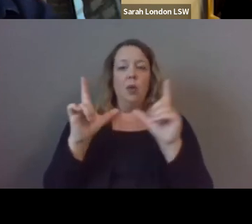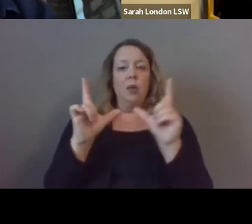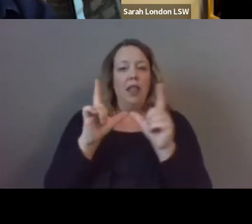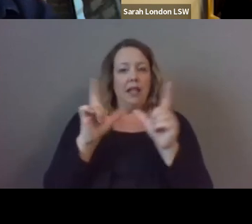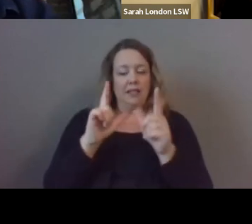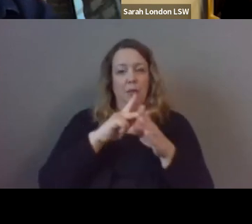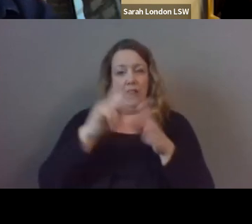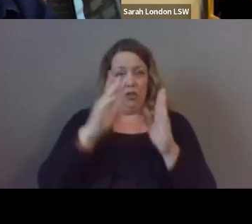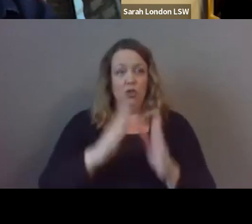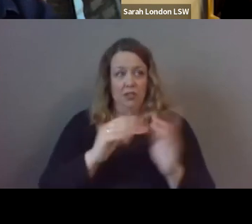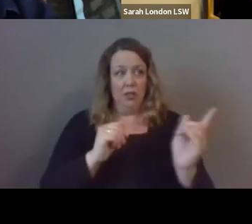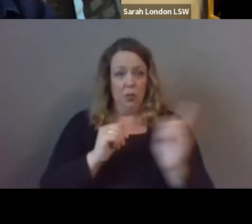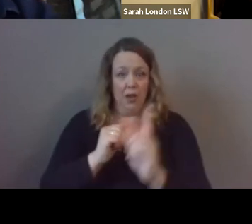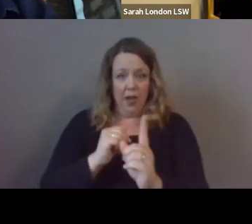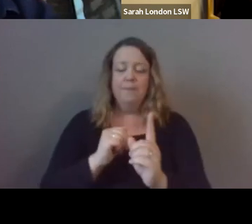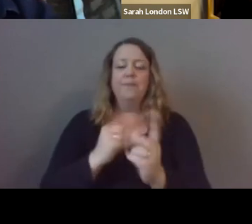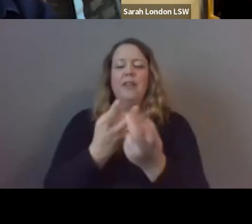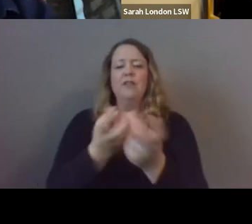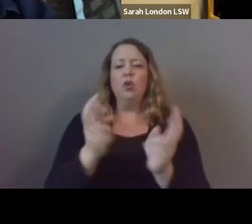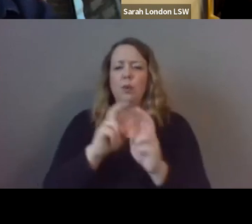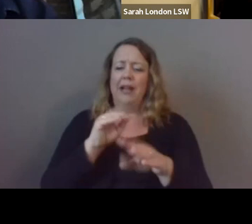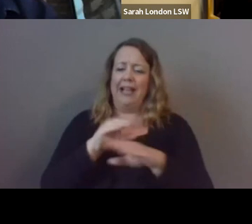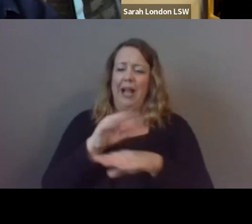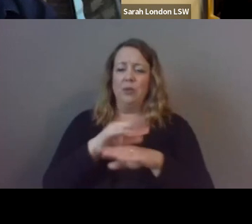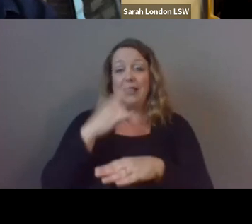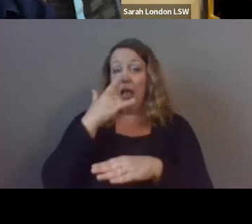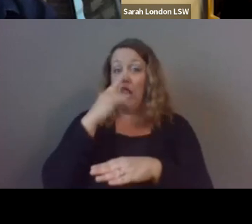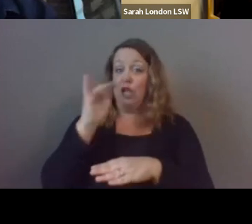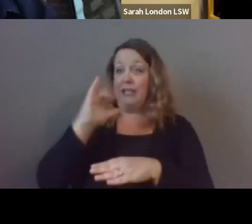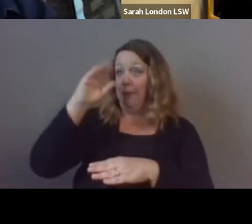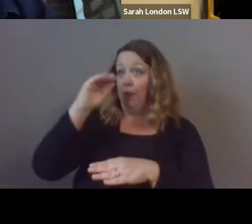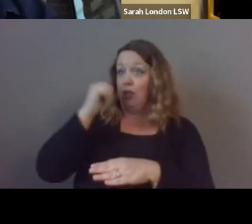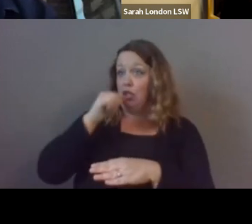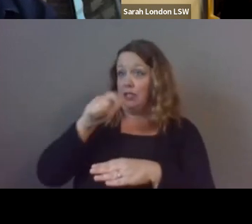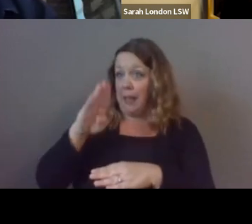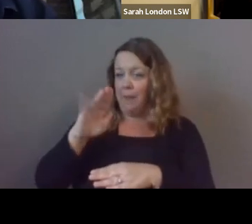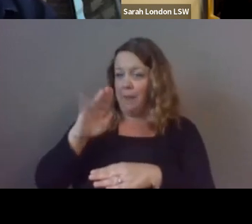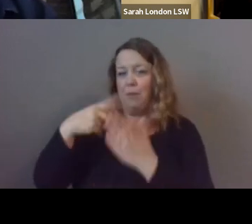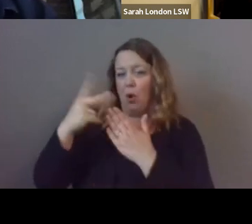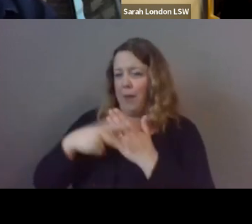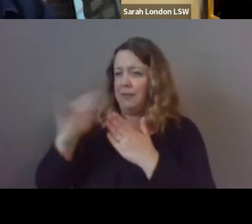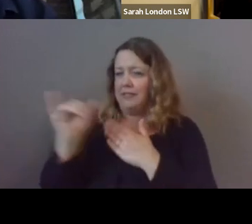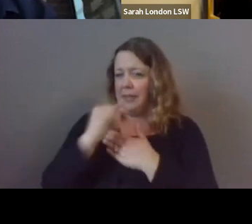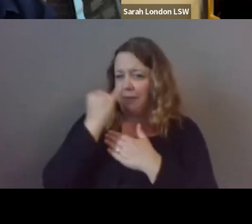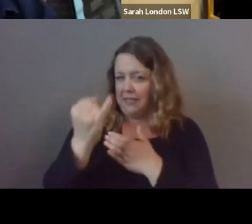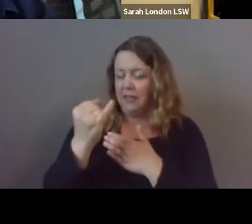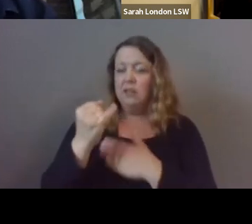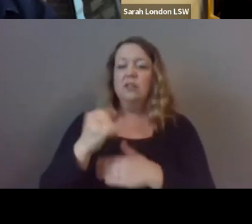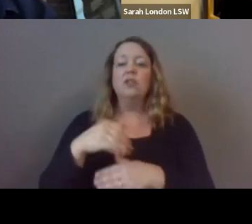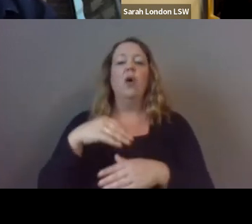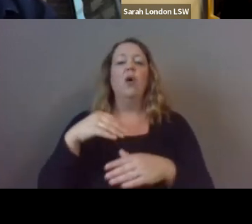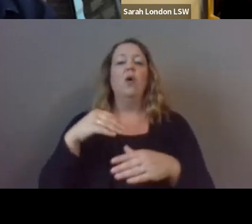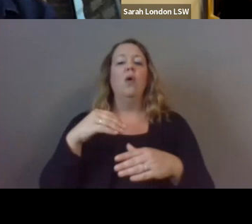and doing group counseling that looks just like boys and girls club programming so clinicians are in boys and girls club